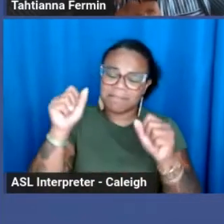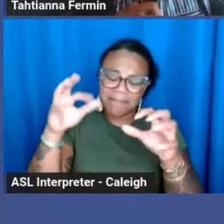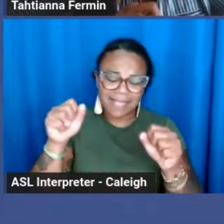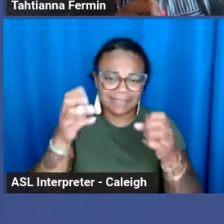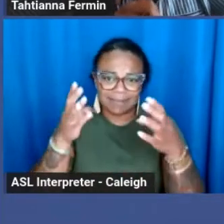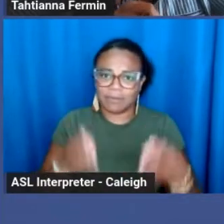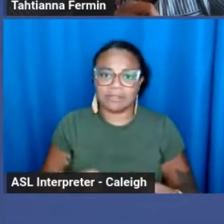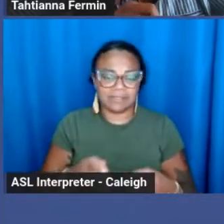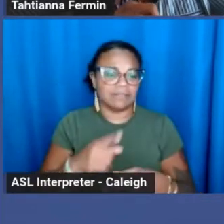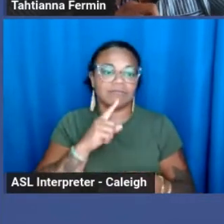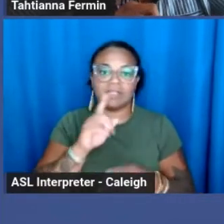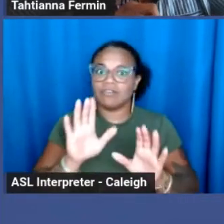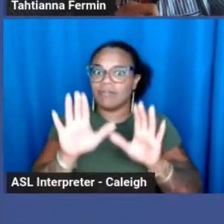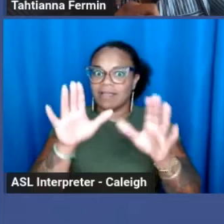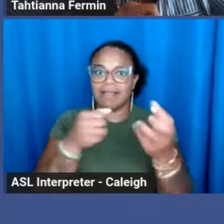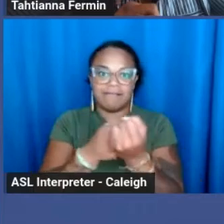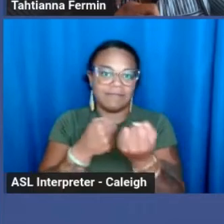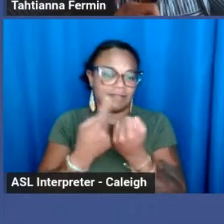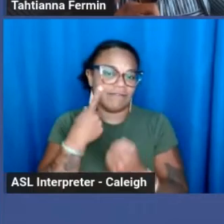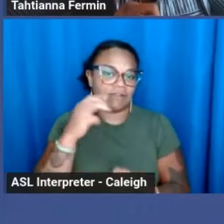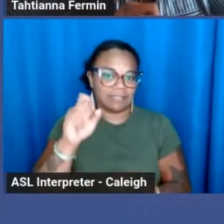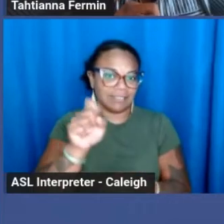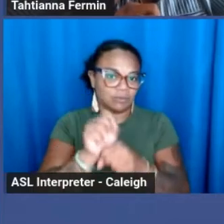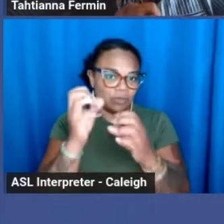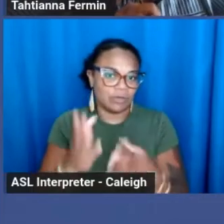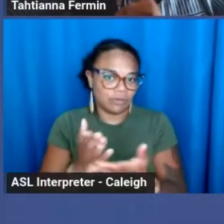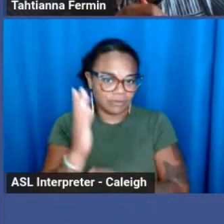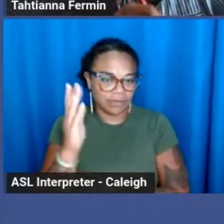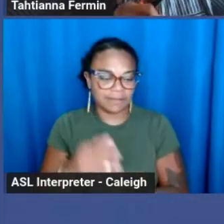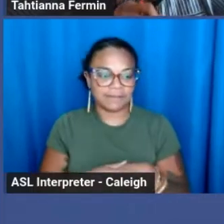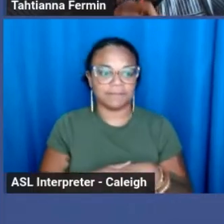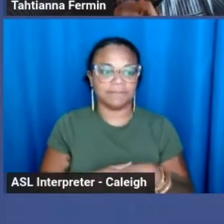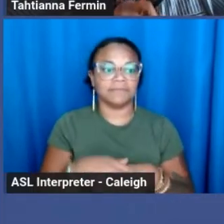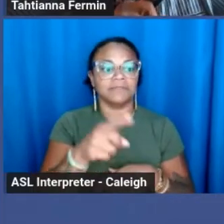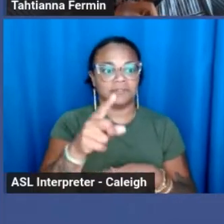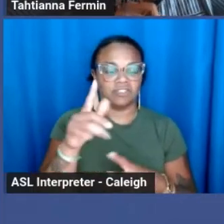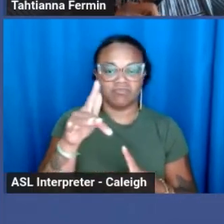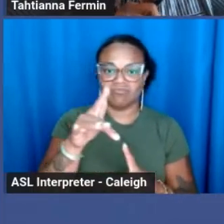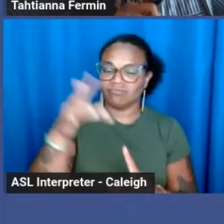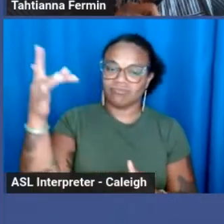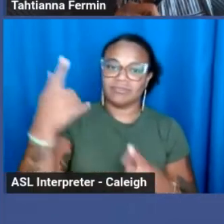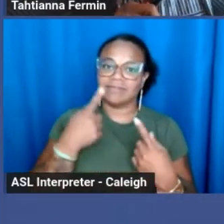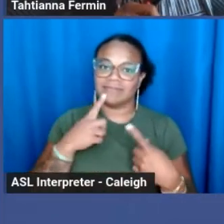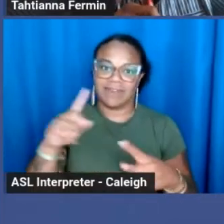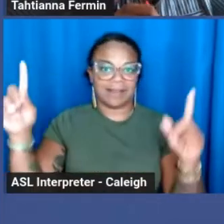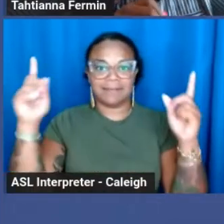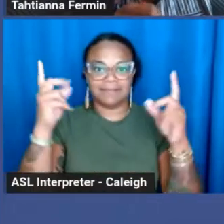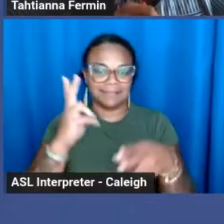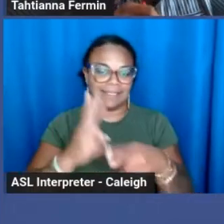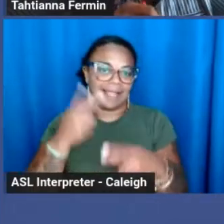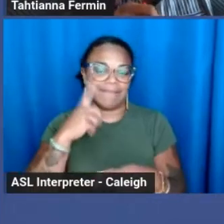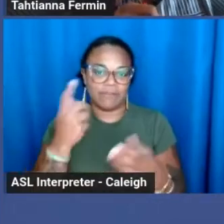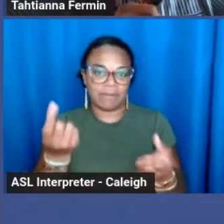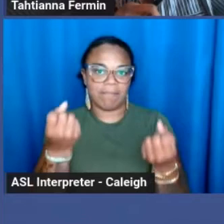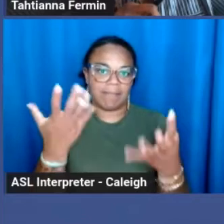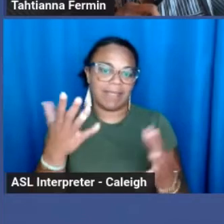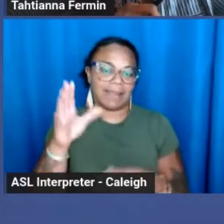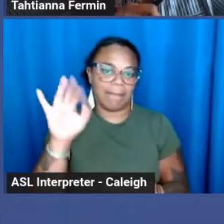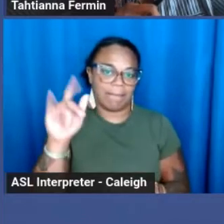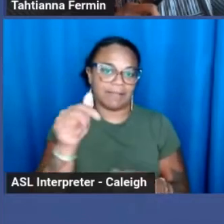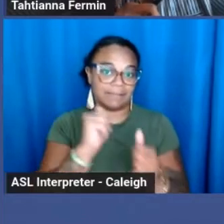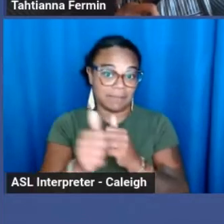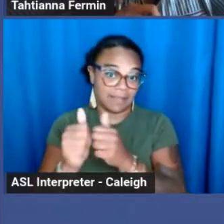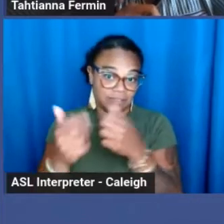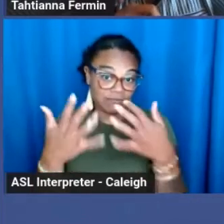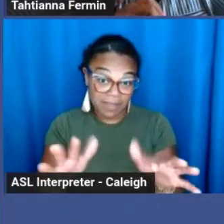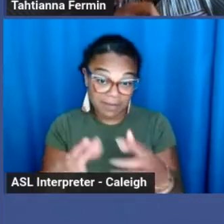to sex workers' rights. She was a prominent figure in many bills that have been passed and bills that are being worked on right